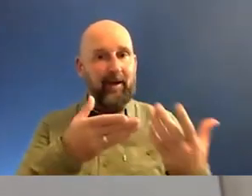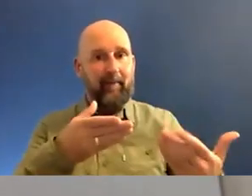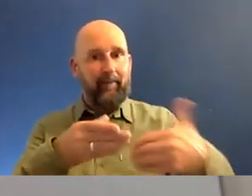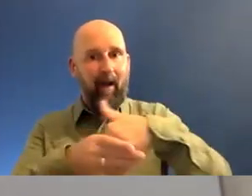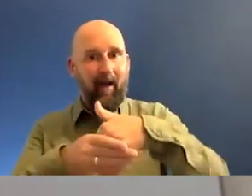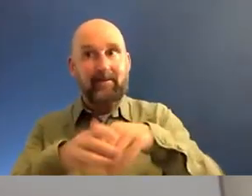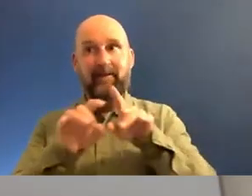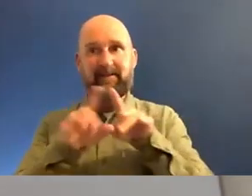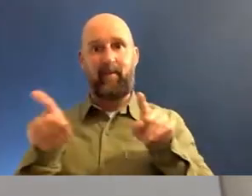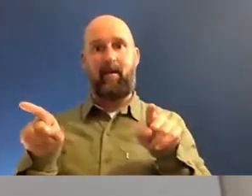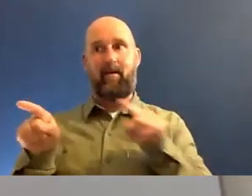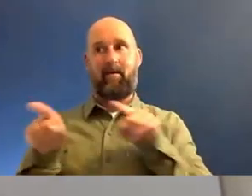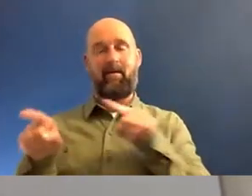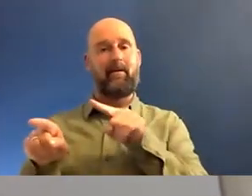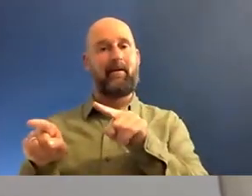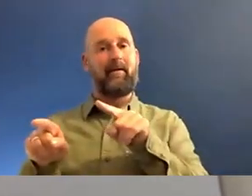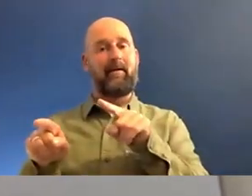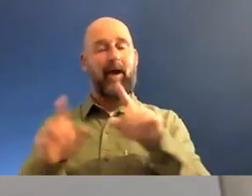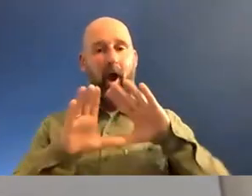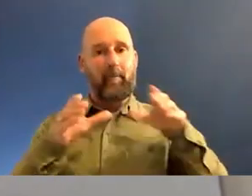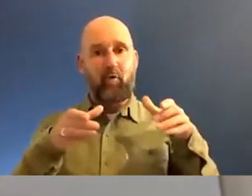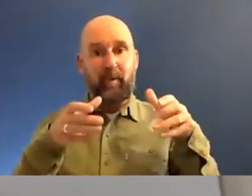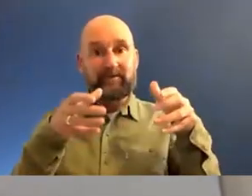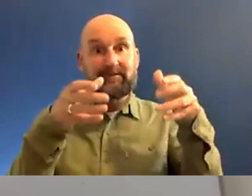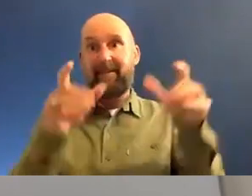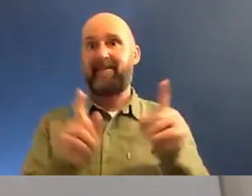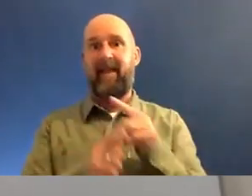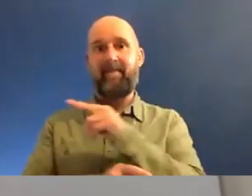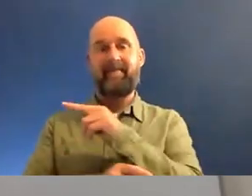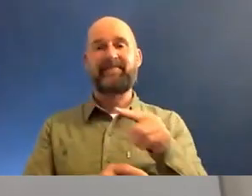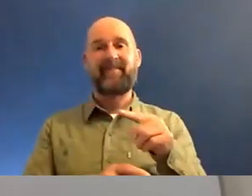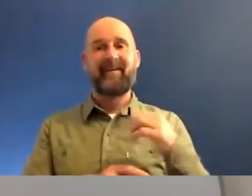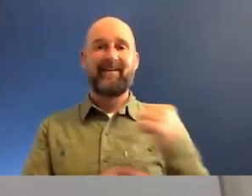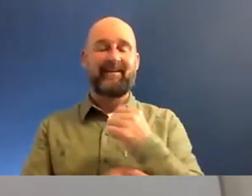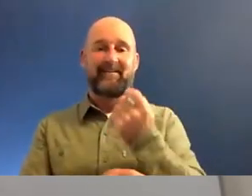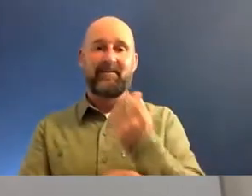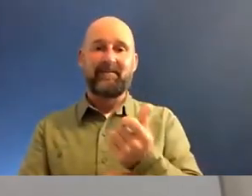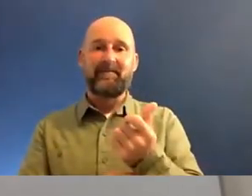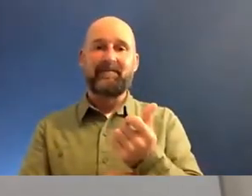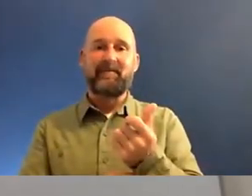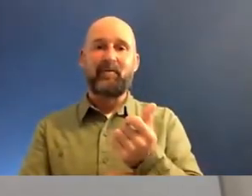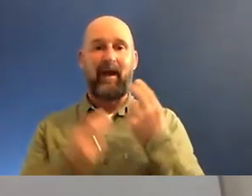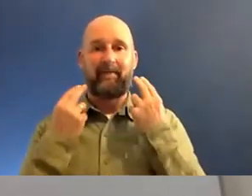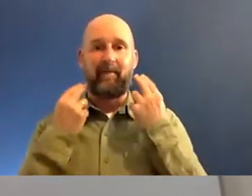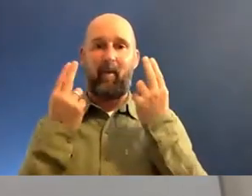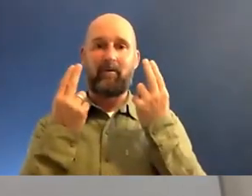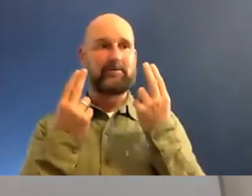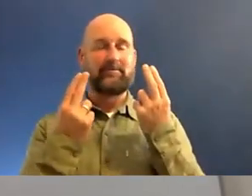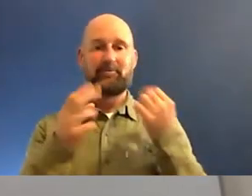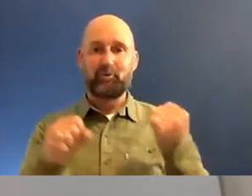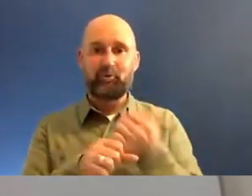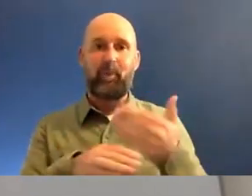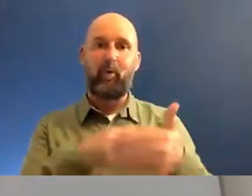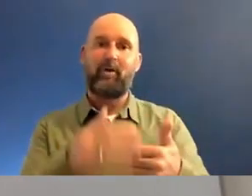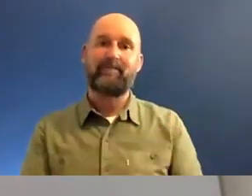and an inspired movement of that genre, except we have very few people with the balls to stand up and actually do the work to get it